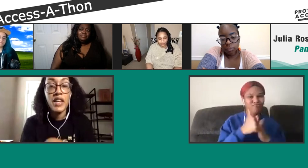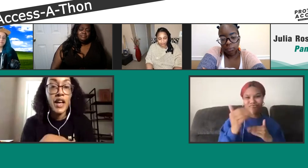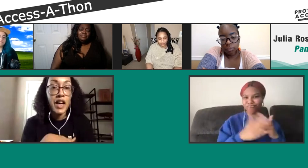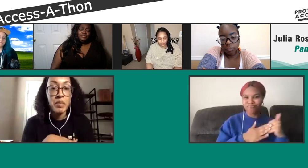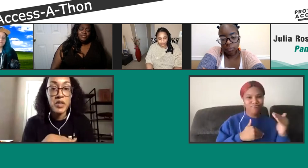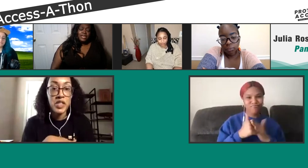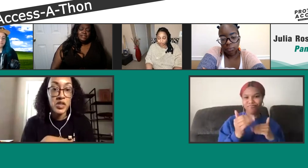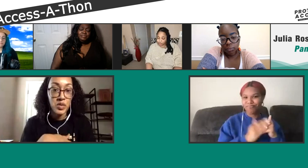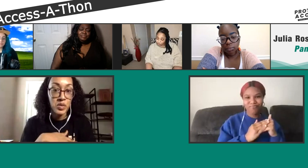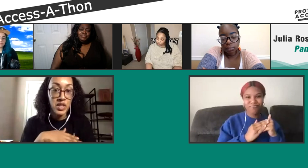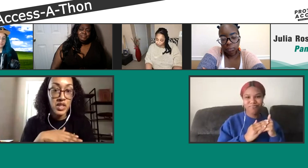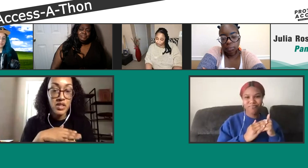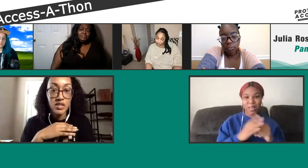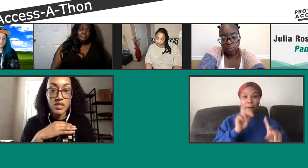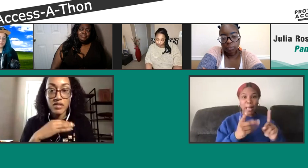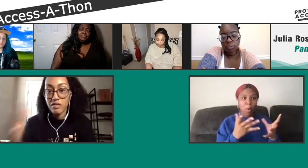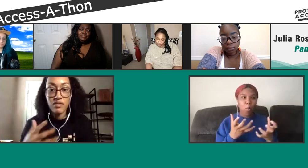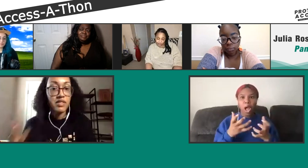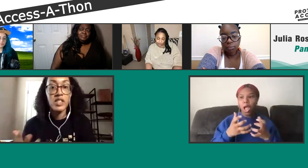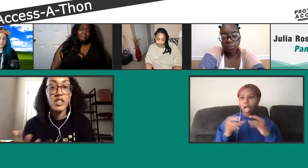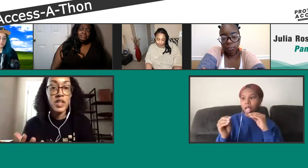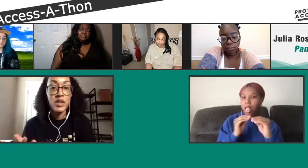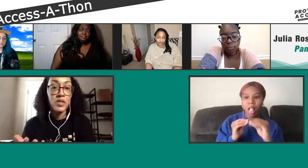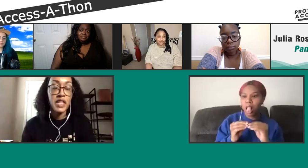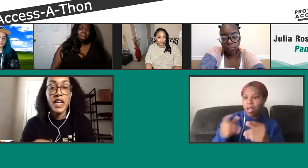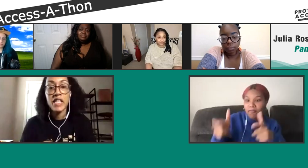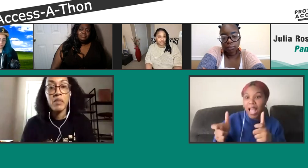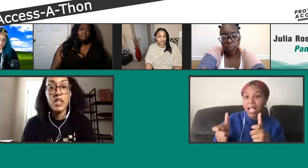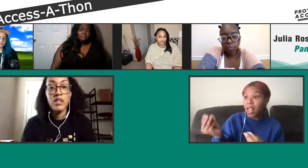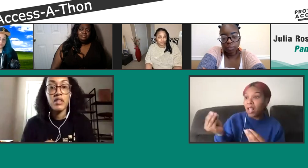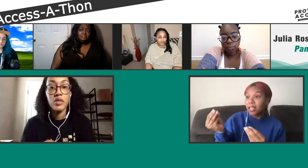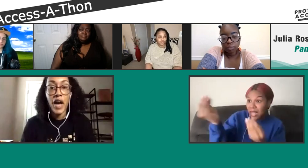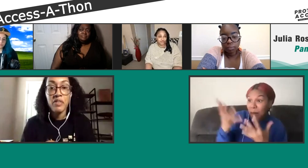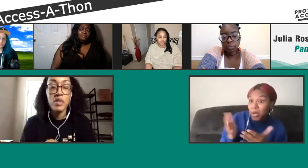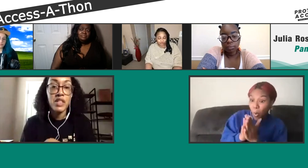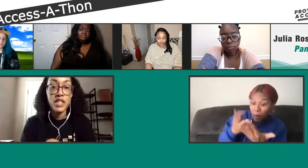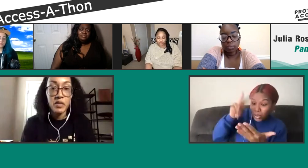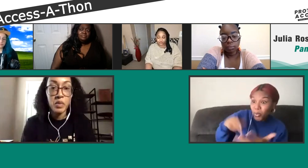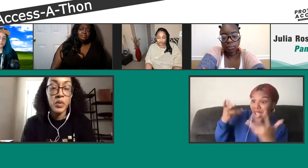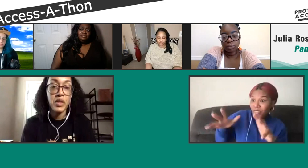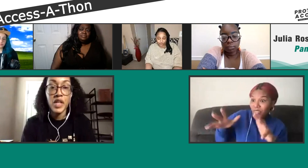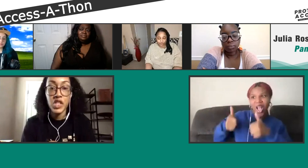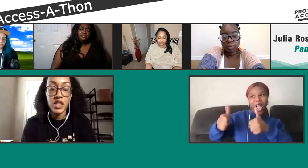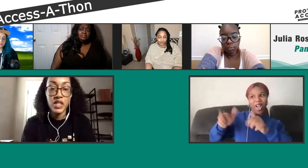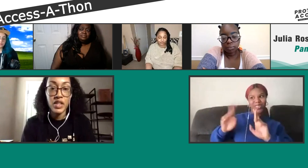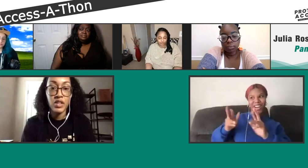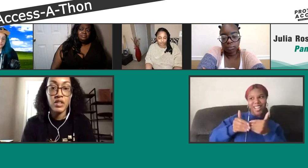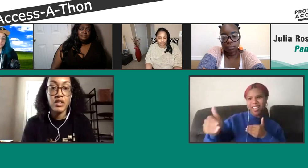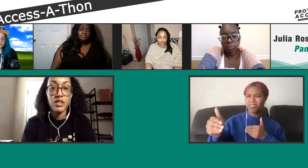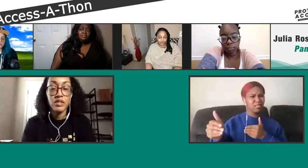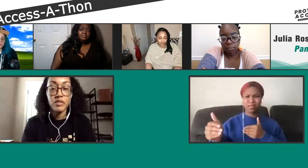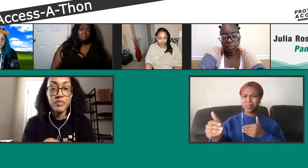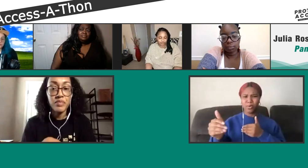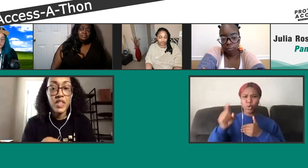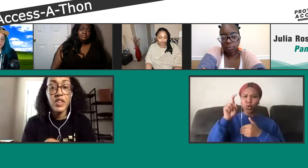read? How am I going to, you know, get over it? it has to be, you have to be uncomfortable with the questions that are,